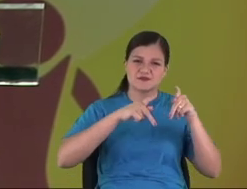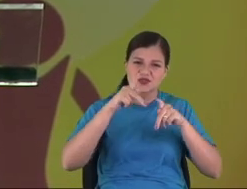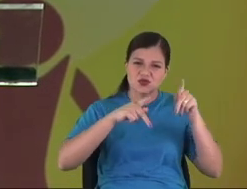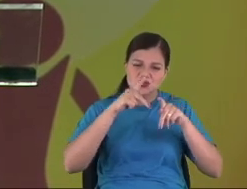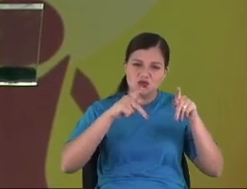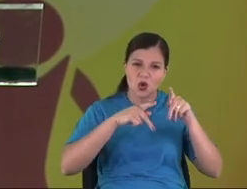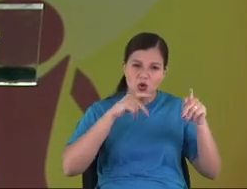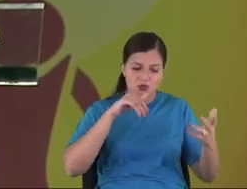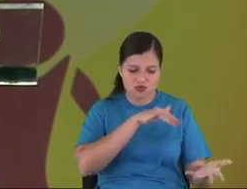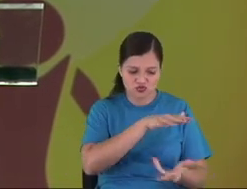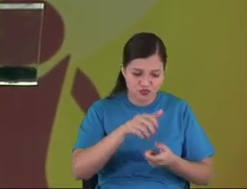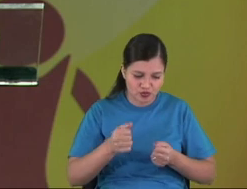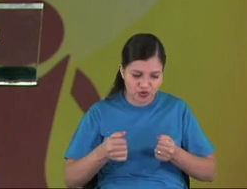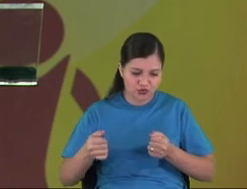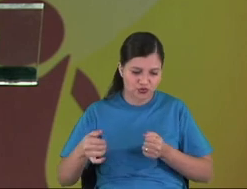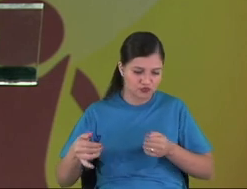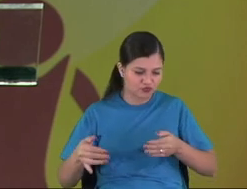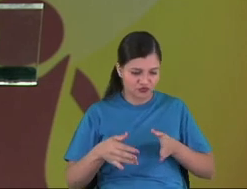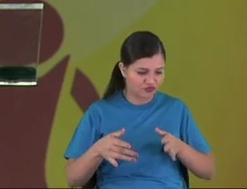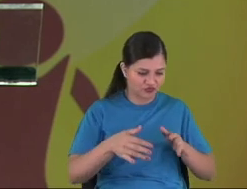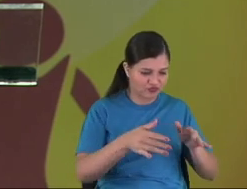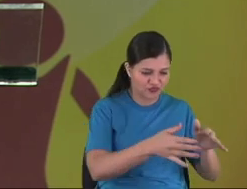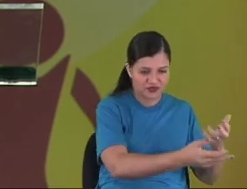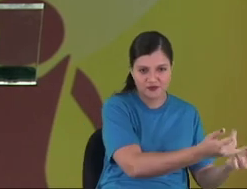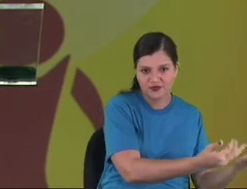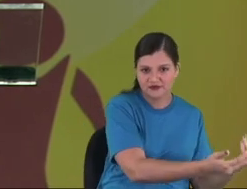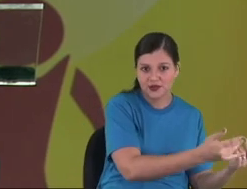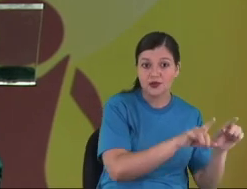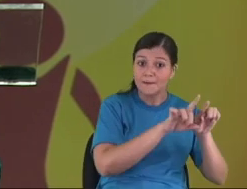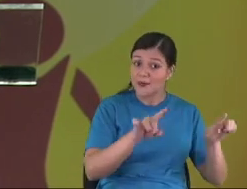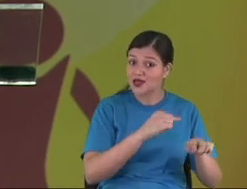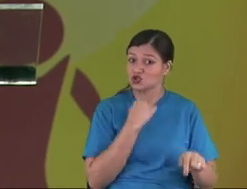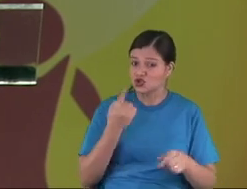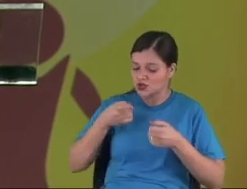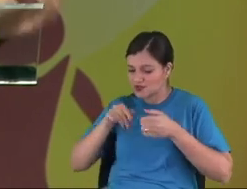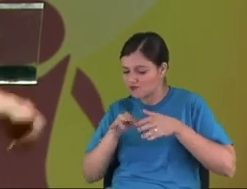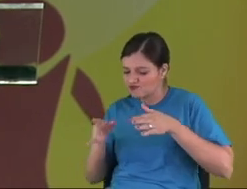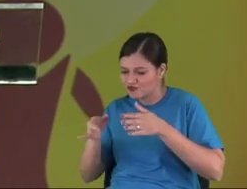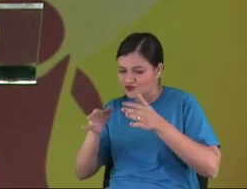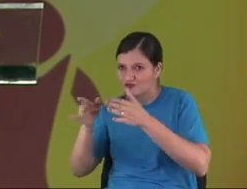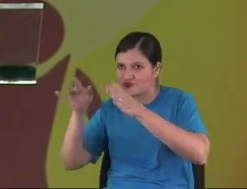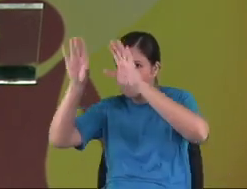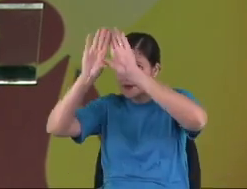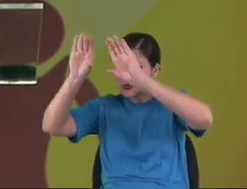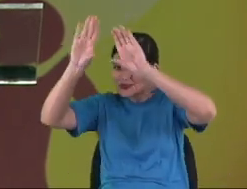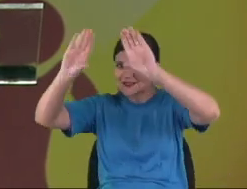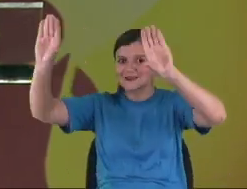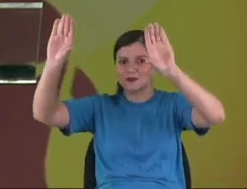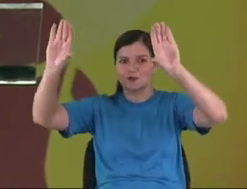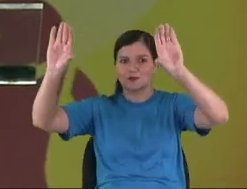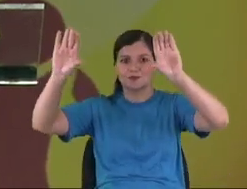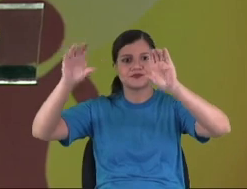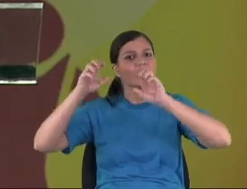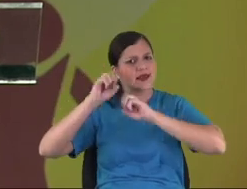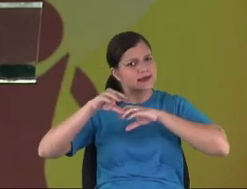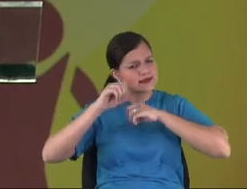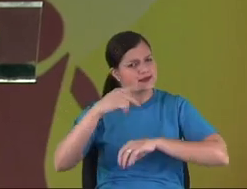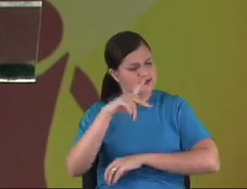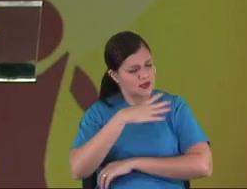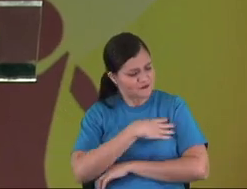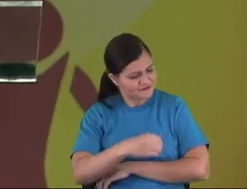We will fight until they take away from the hell. Teach them to be responsible.